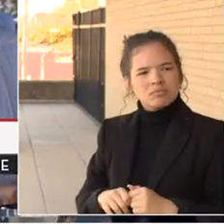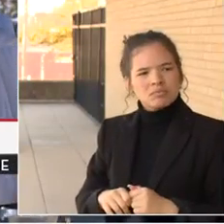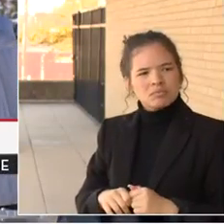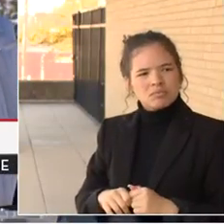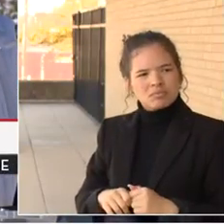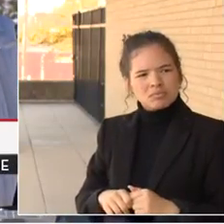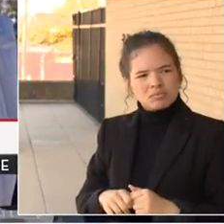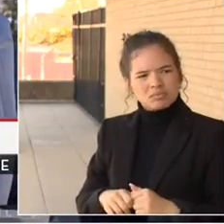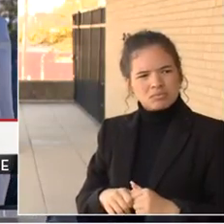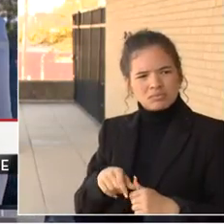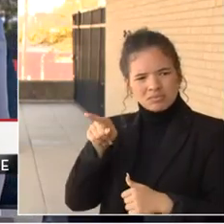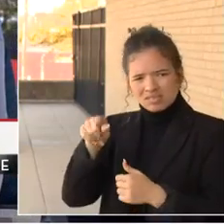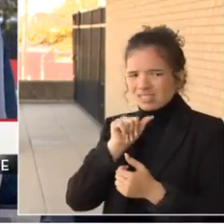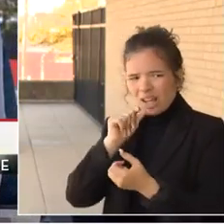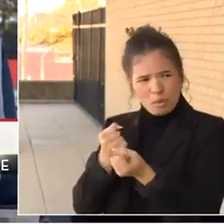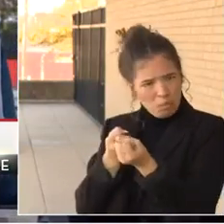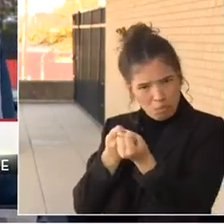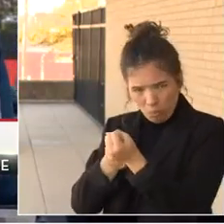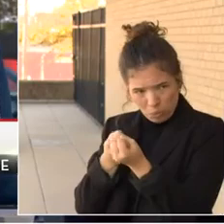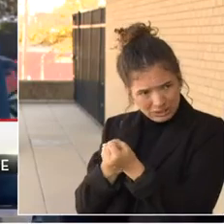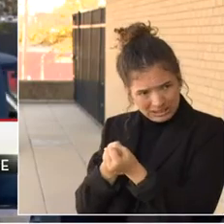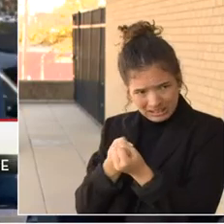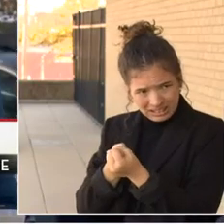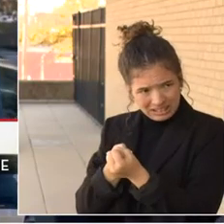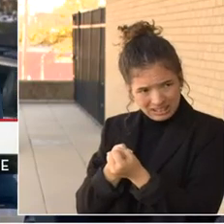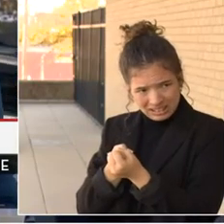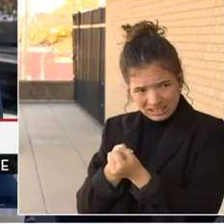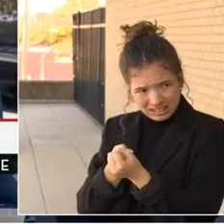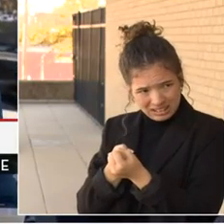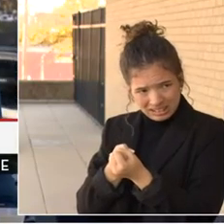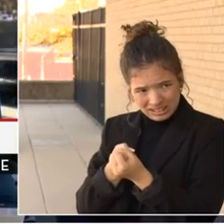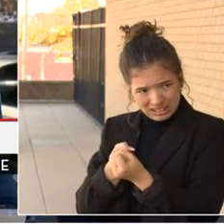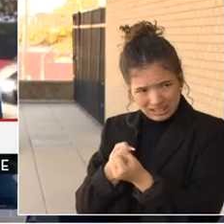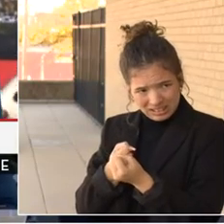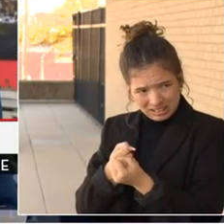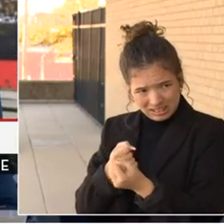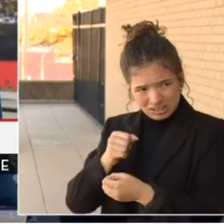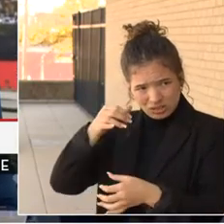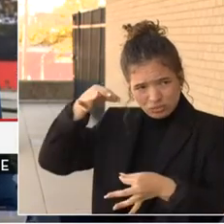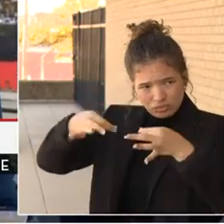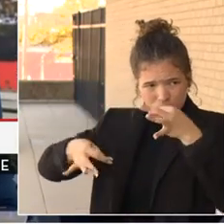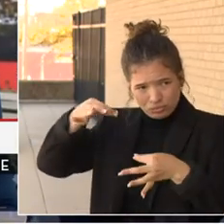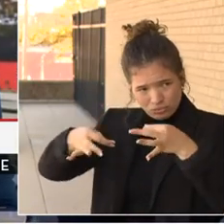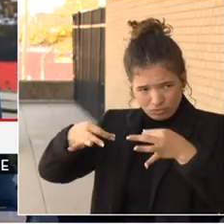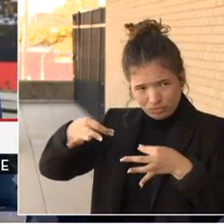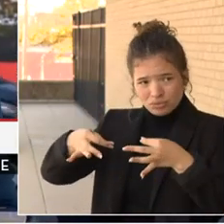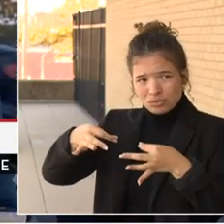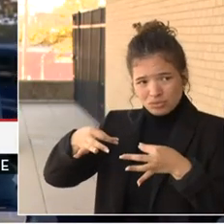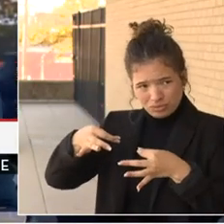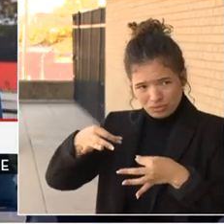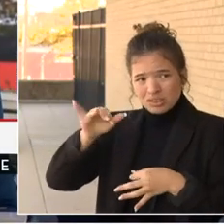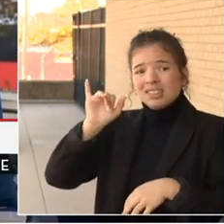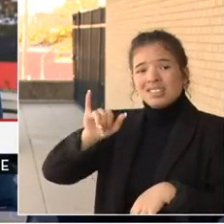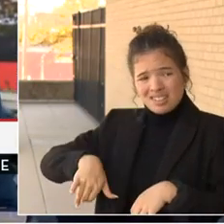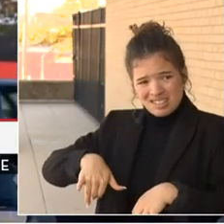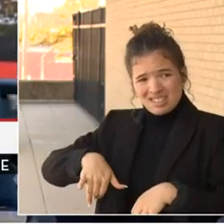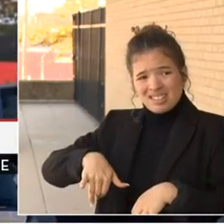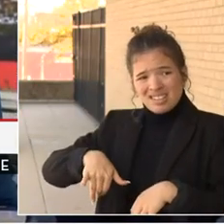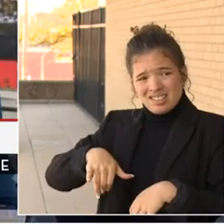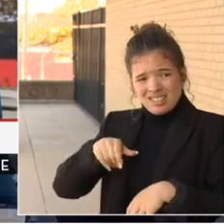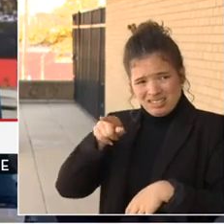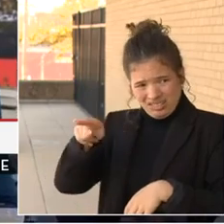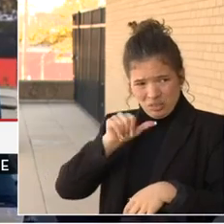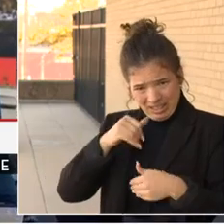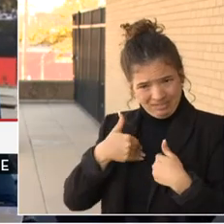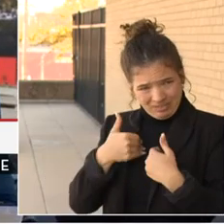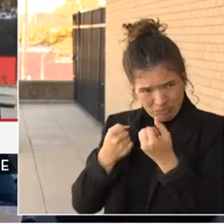basically a jury trial if you're facing jail time, if it's a misdemeanor. know, I guess it's like if you're facing